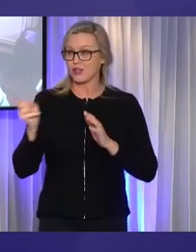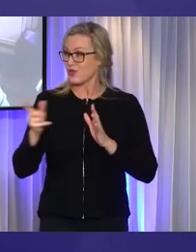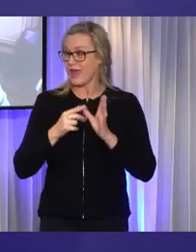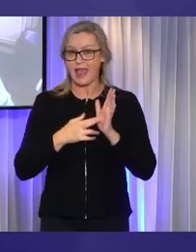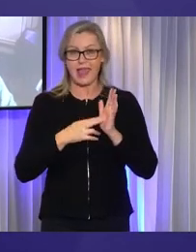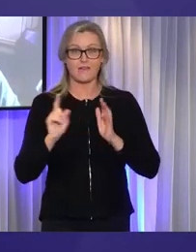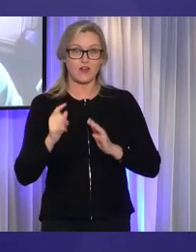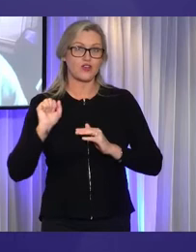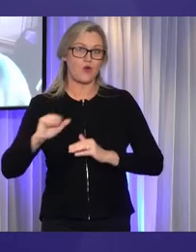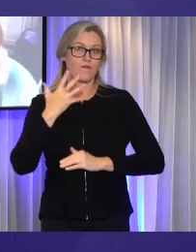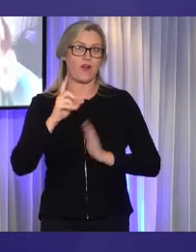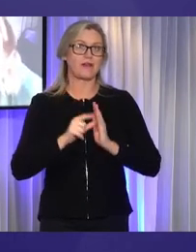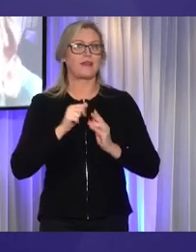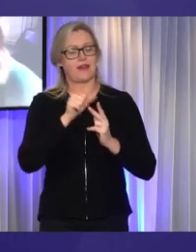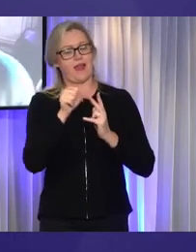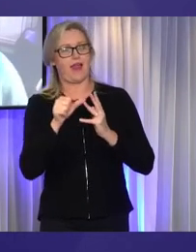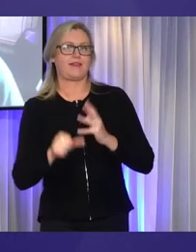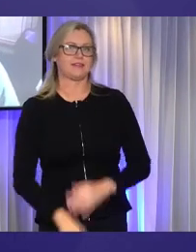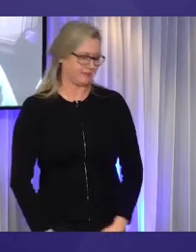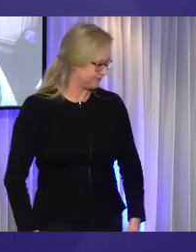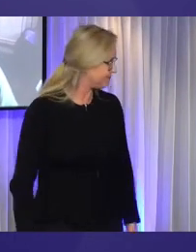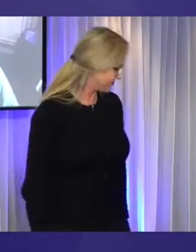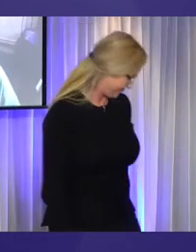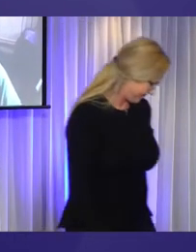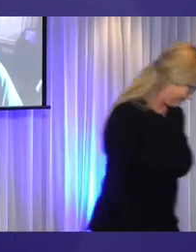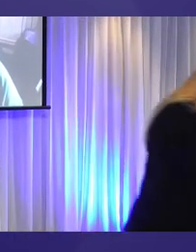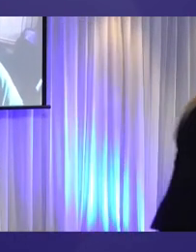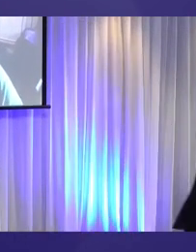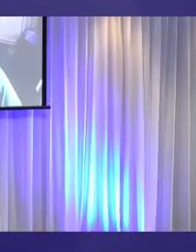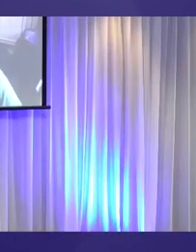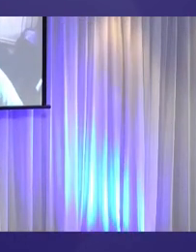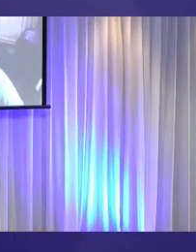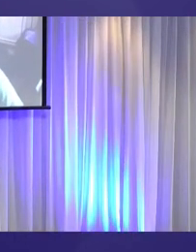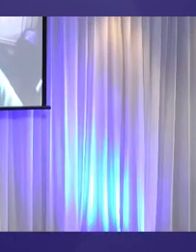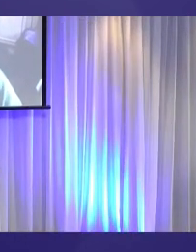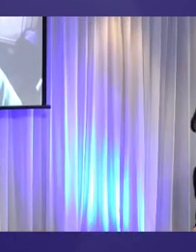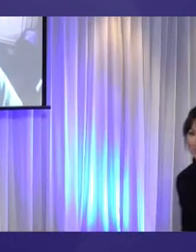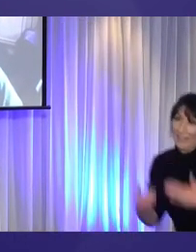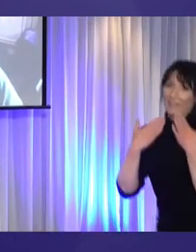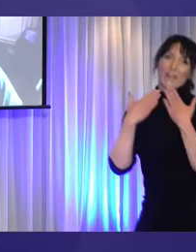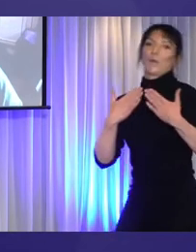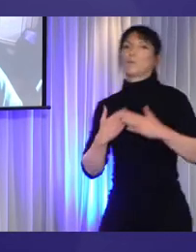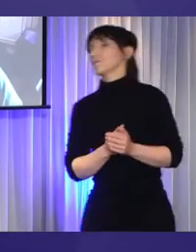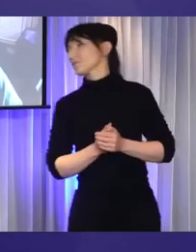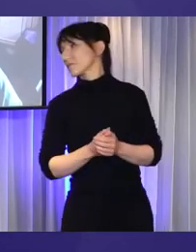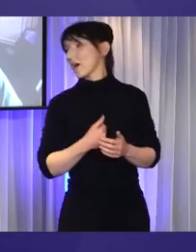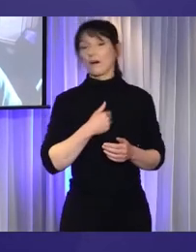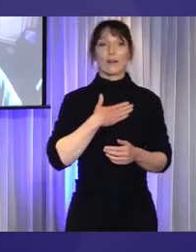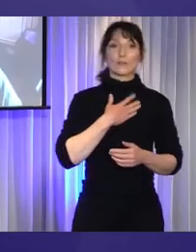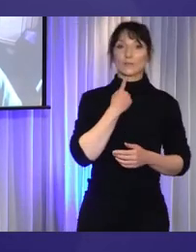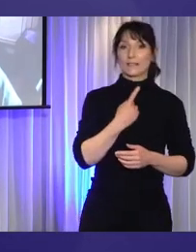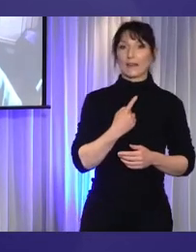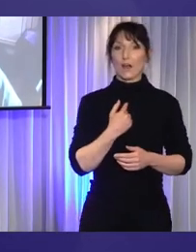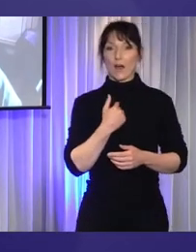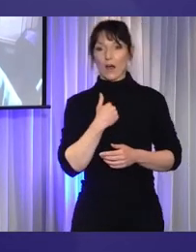five minutes, and then I'll turn to the other speakers on the panel. Thank you very much. And then I have to just say, I've